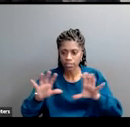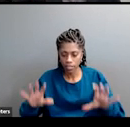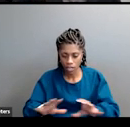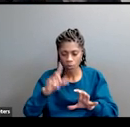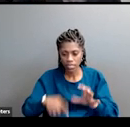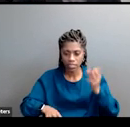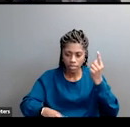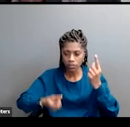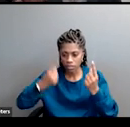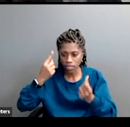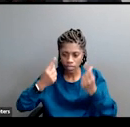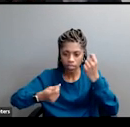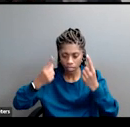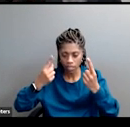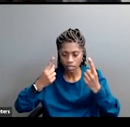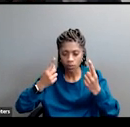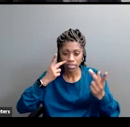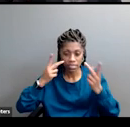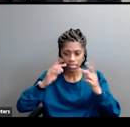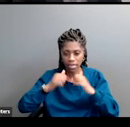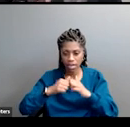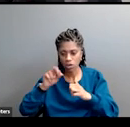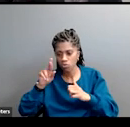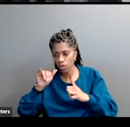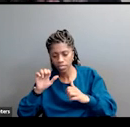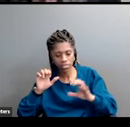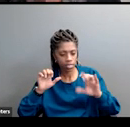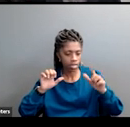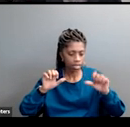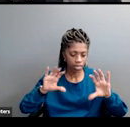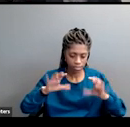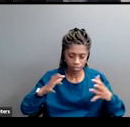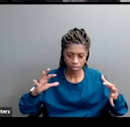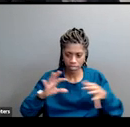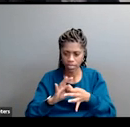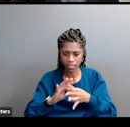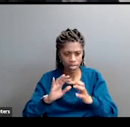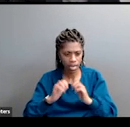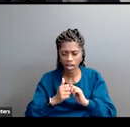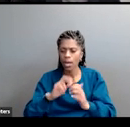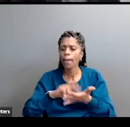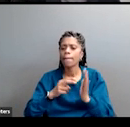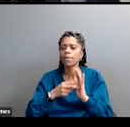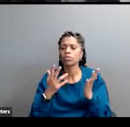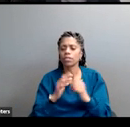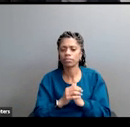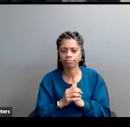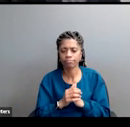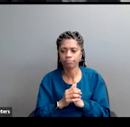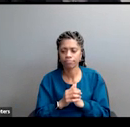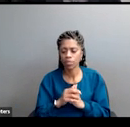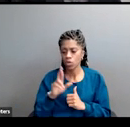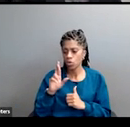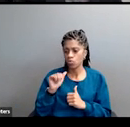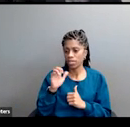class as fused. We're going to see how they're linked together and we're going to see that that means that racism is very often a threat